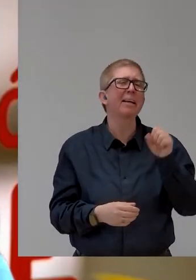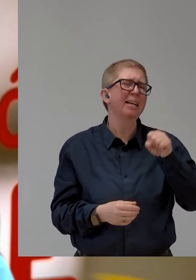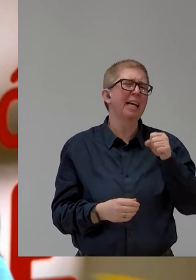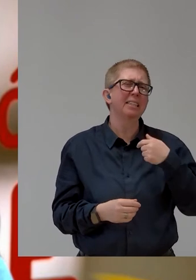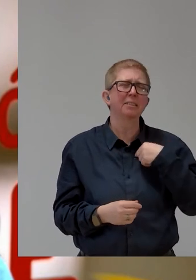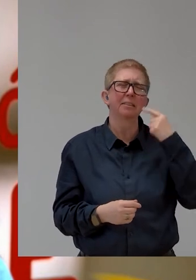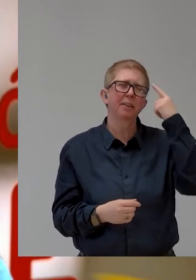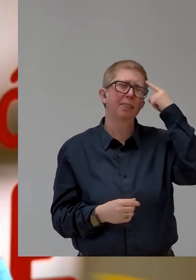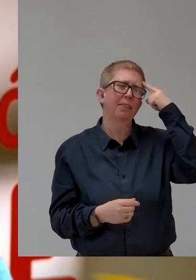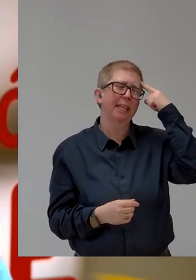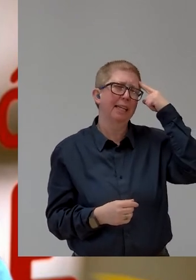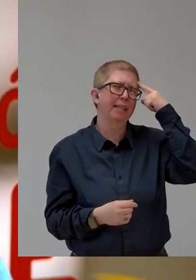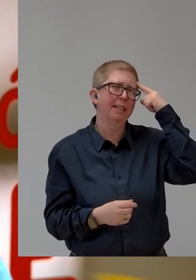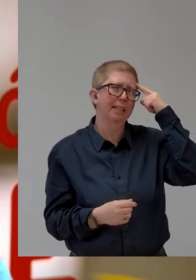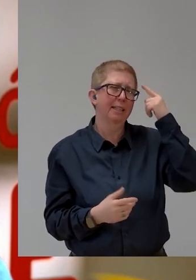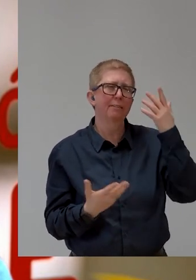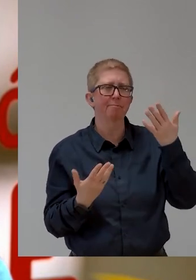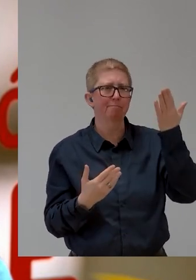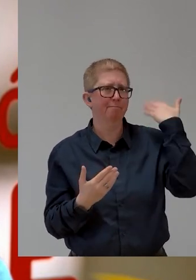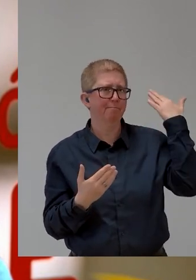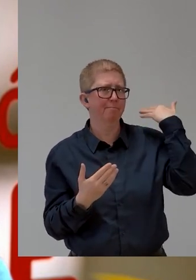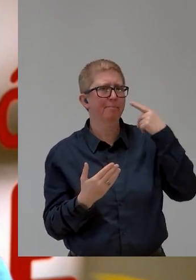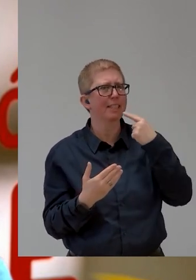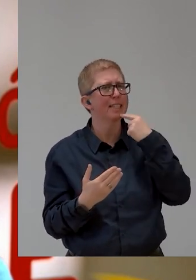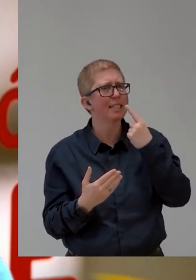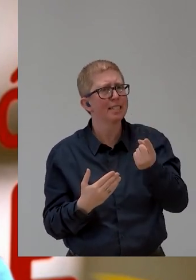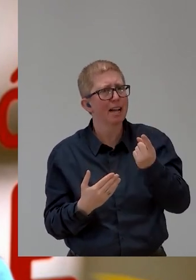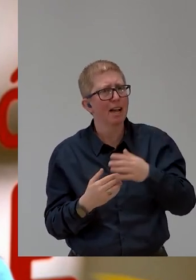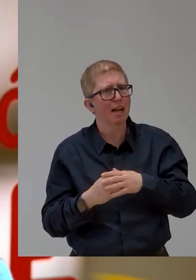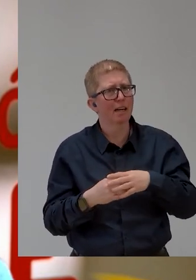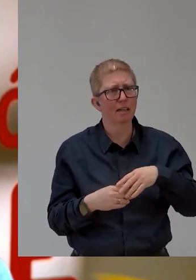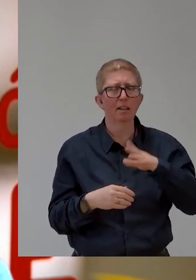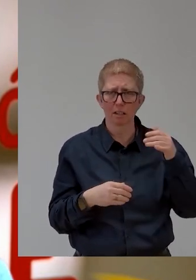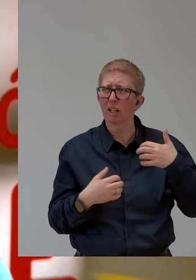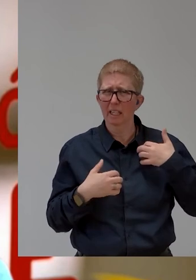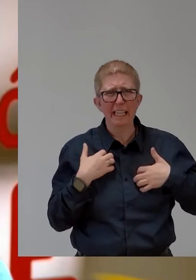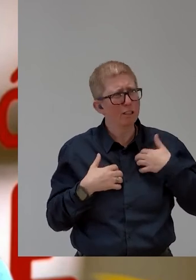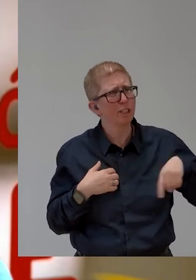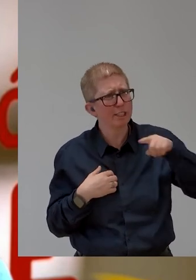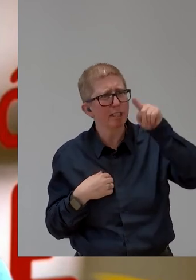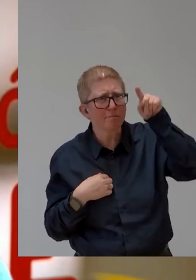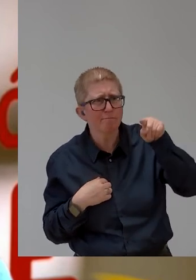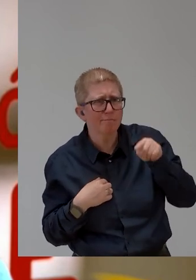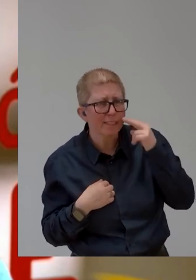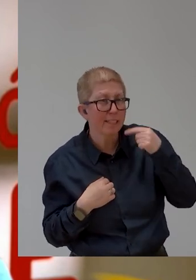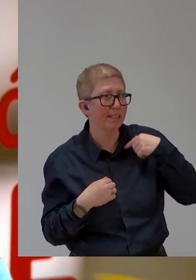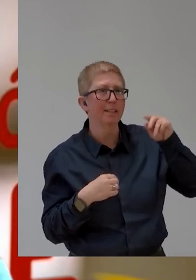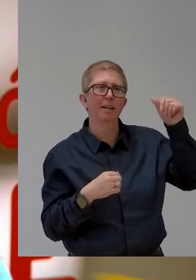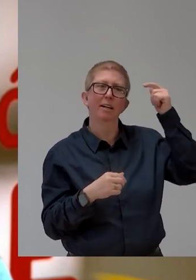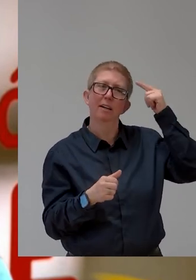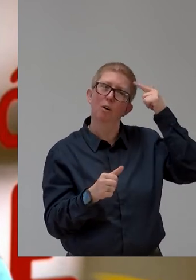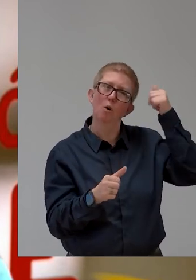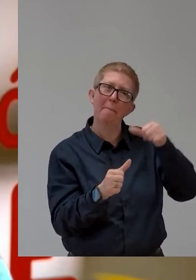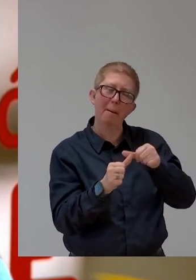what Puja have said, it's really very interesting. I remember when I was studying to be an